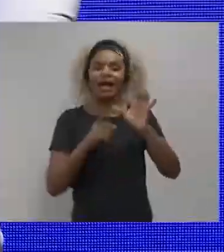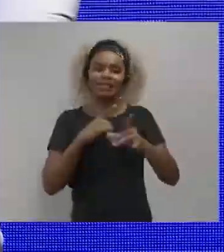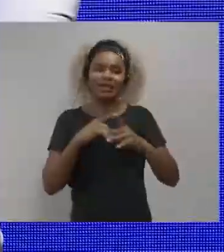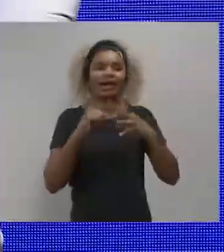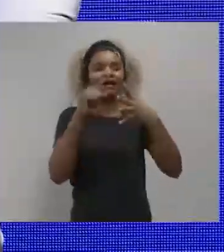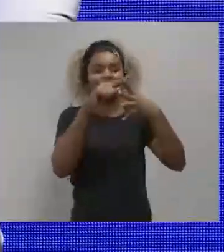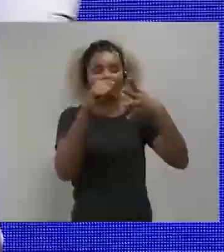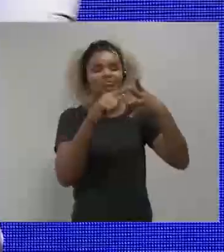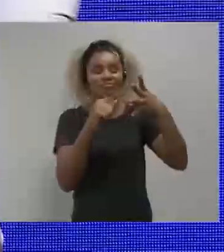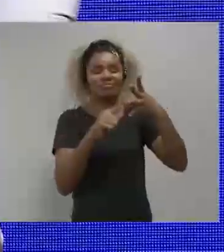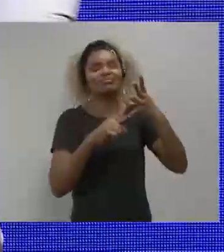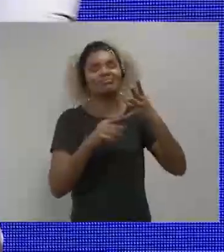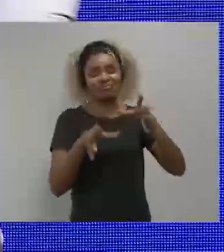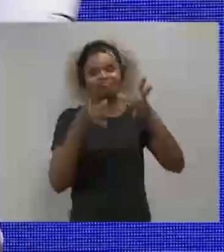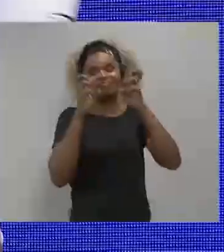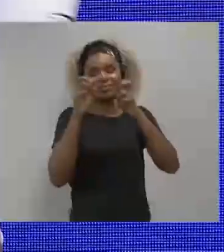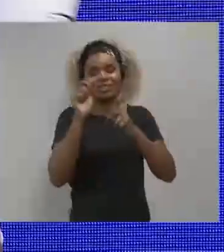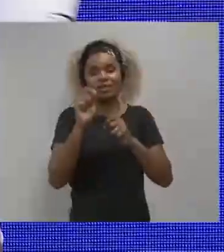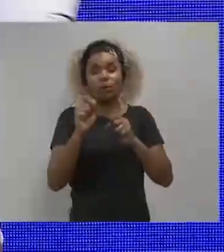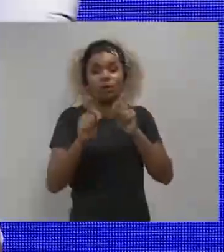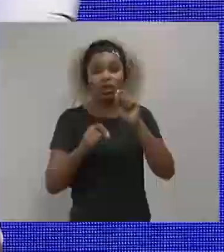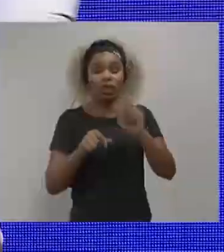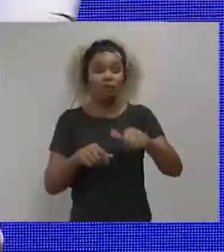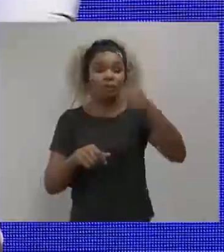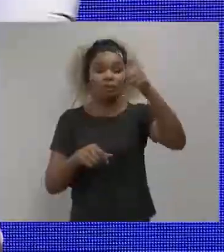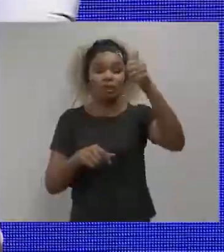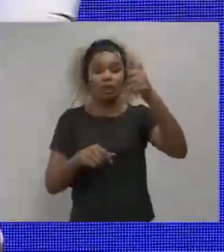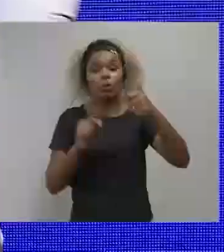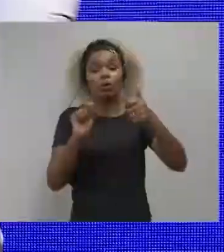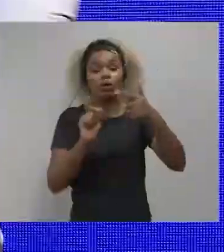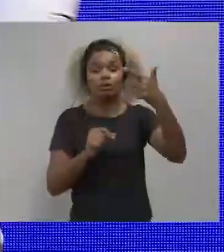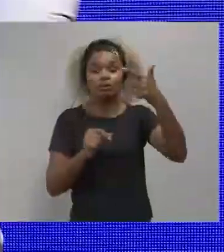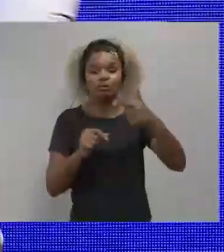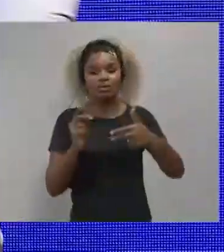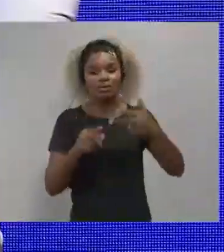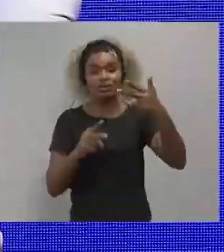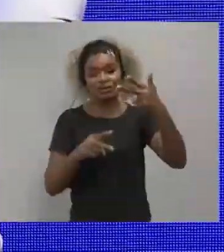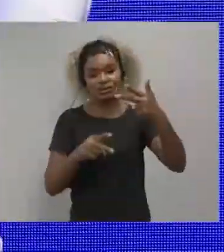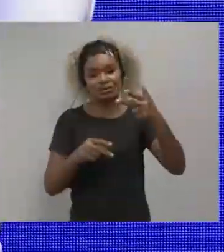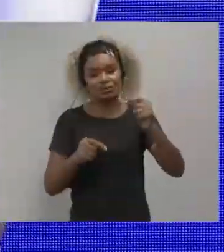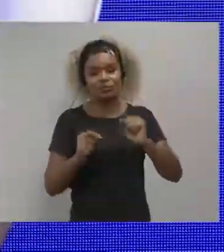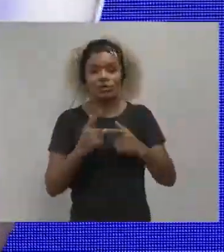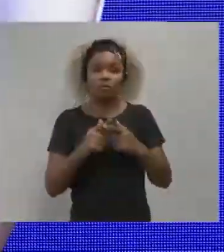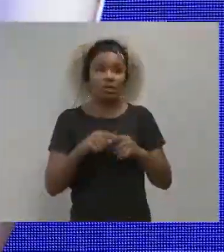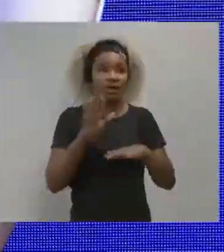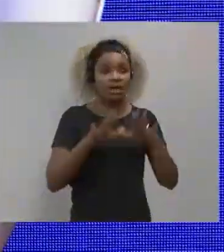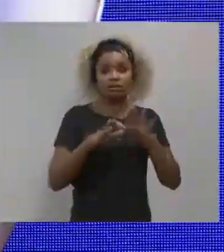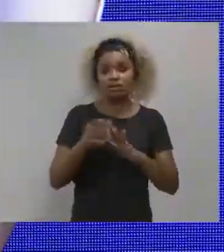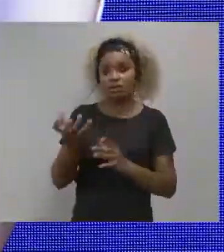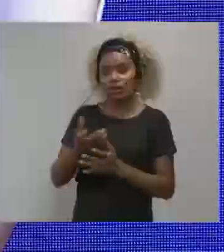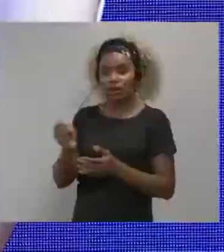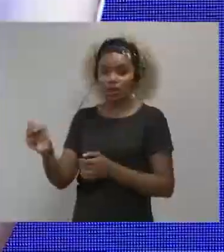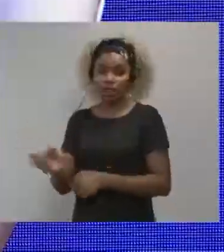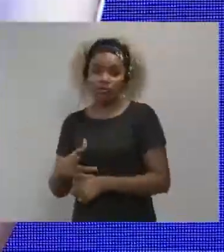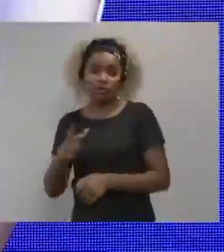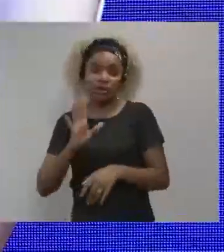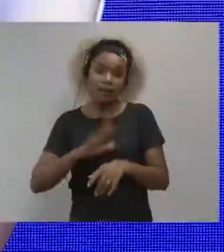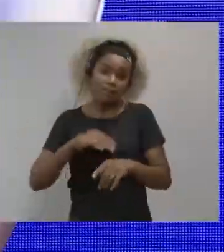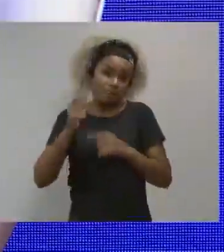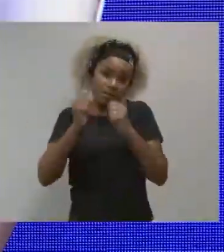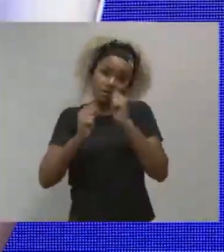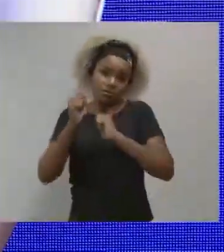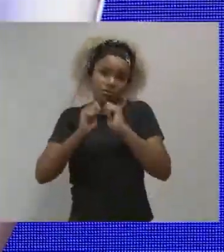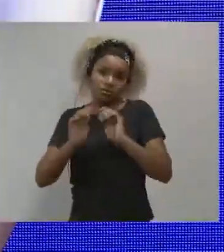of actions, you start having the indicators to give you a north of what to prioritize. There will be a moment that I will